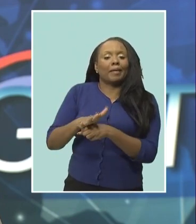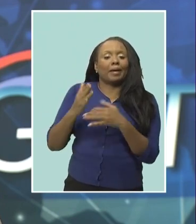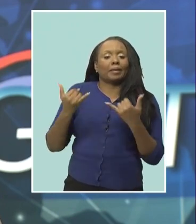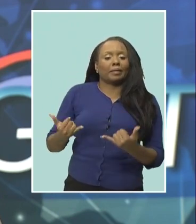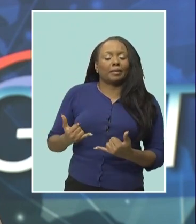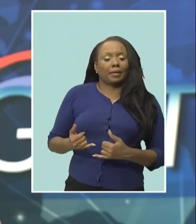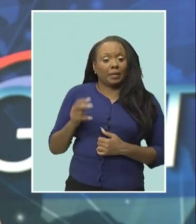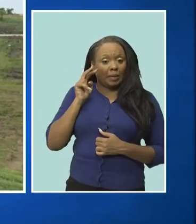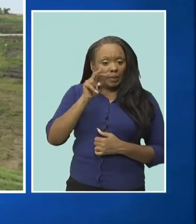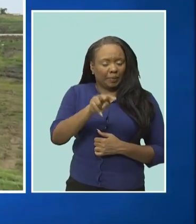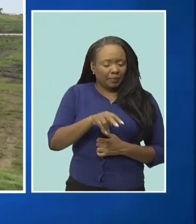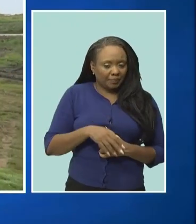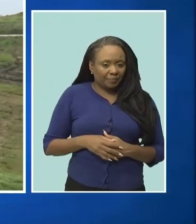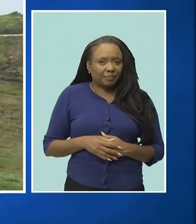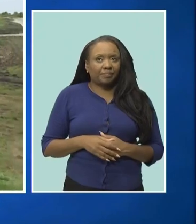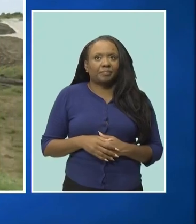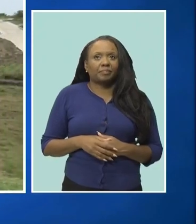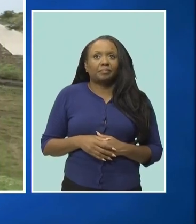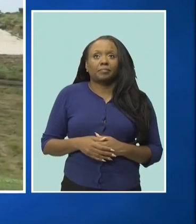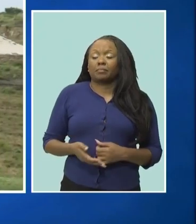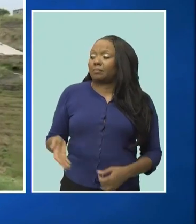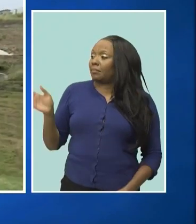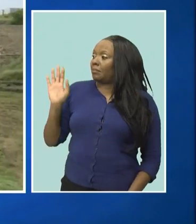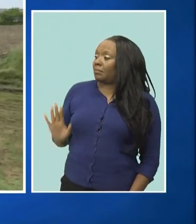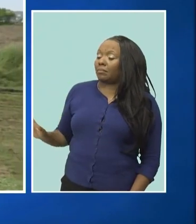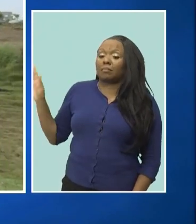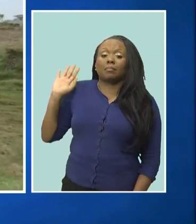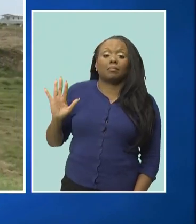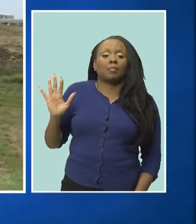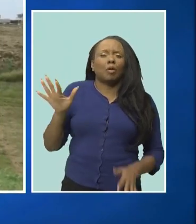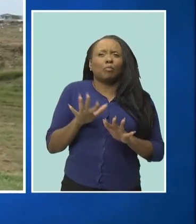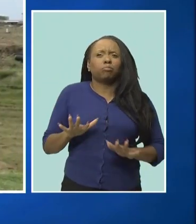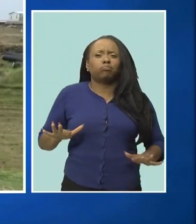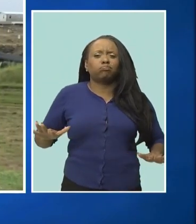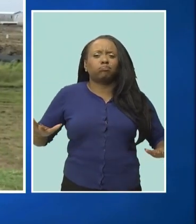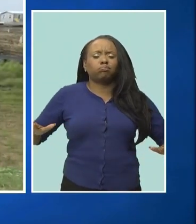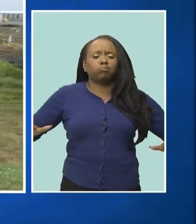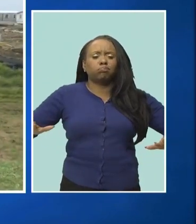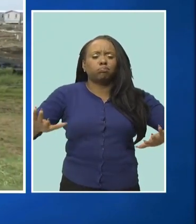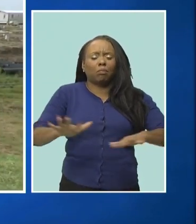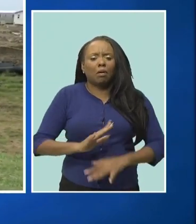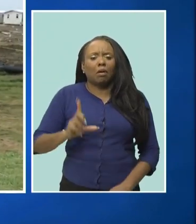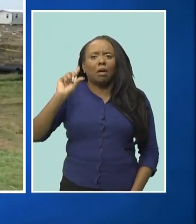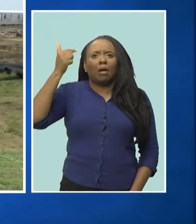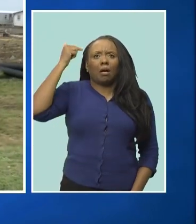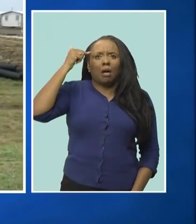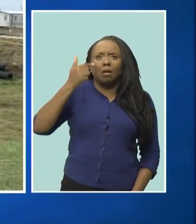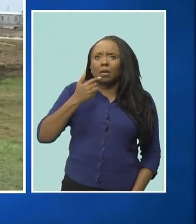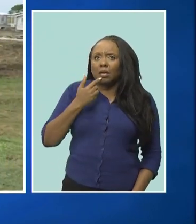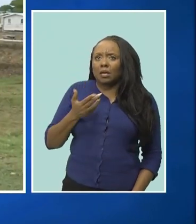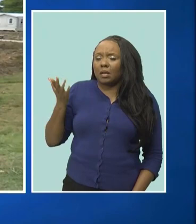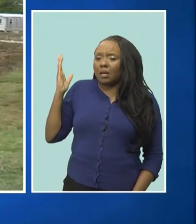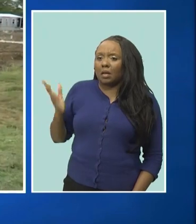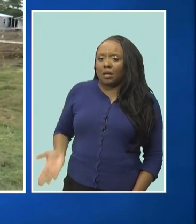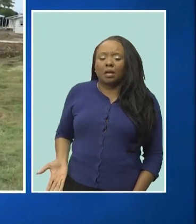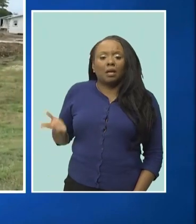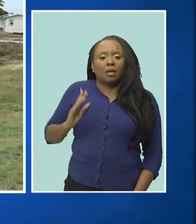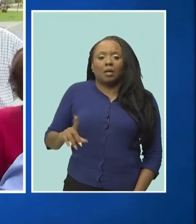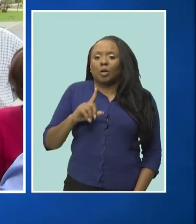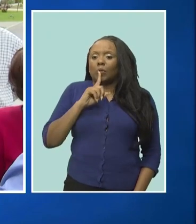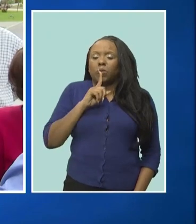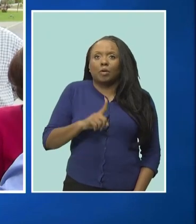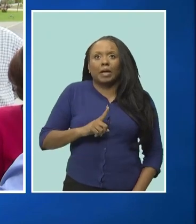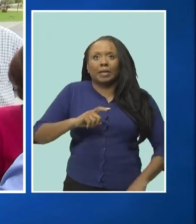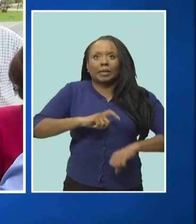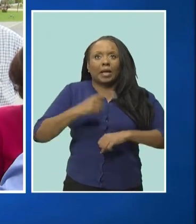reports the development of 75 acres is part of what government calls a silent housing revolution that